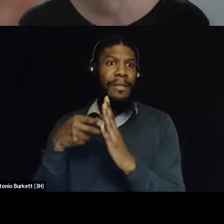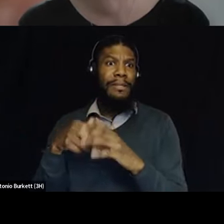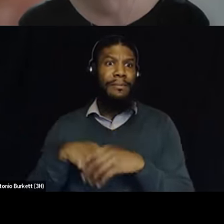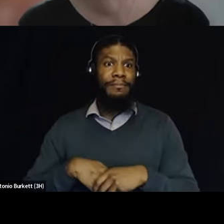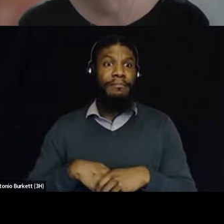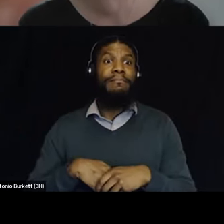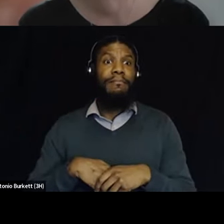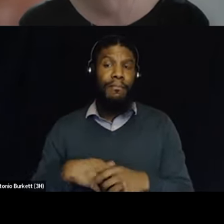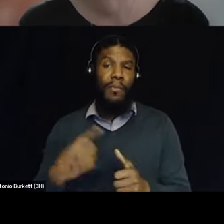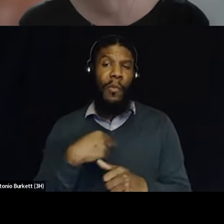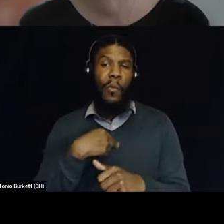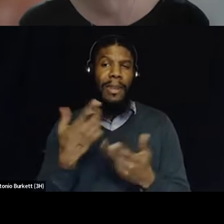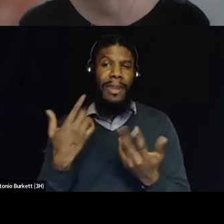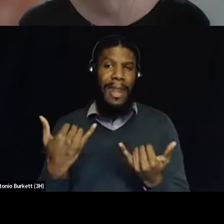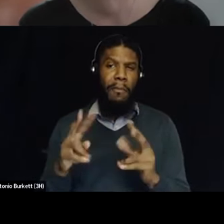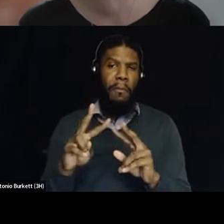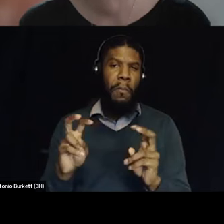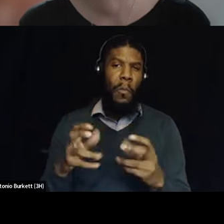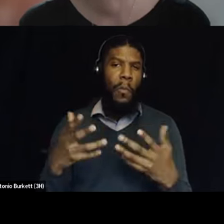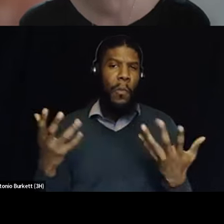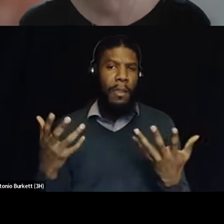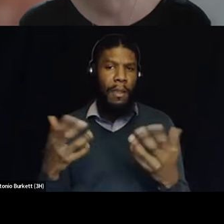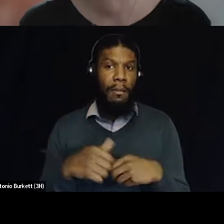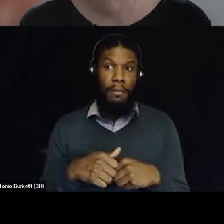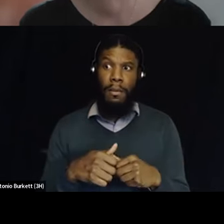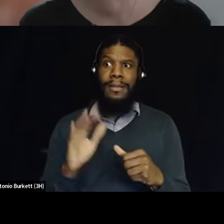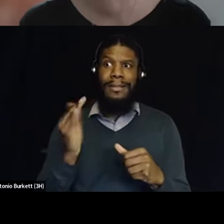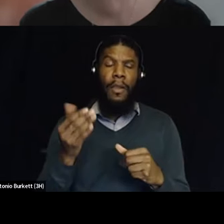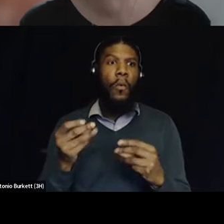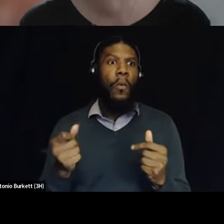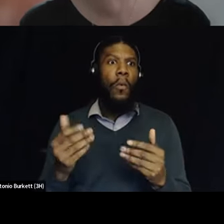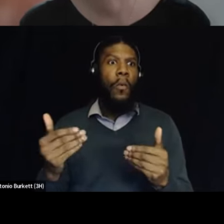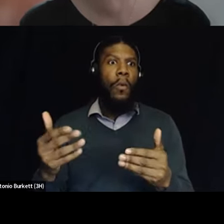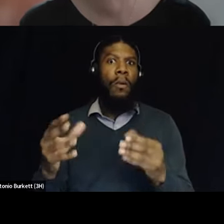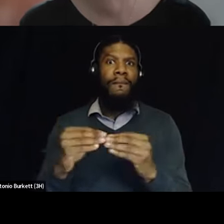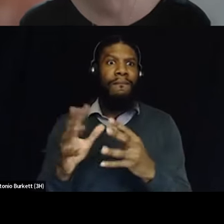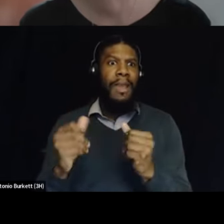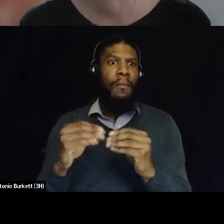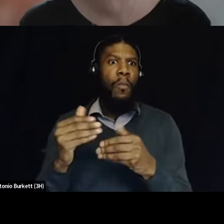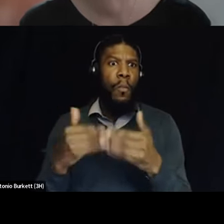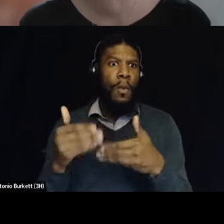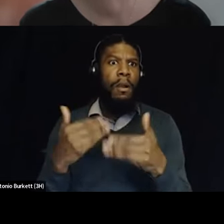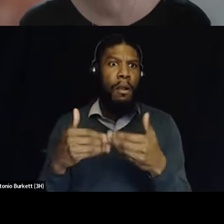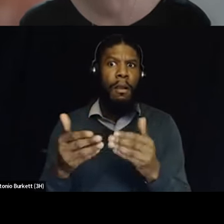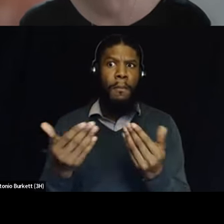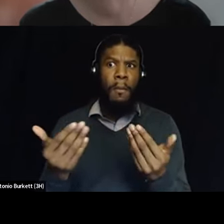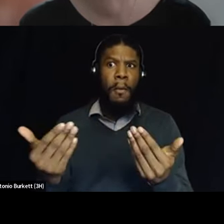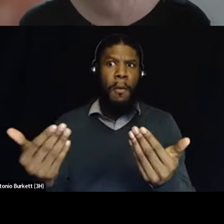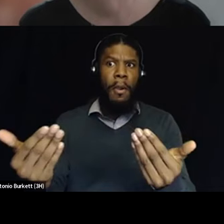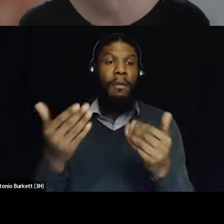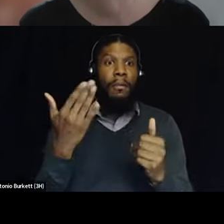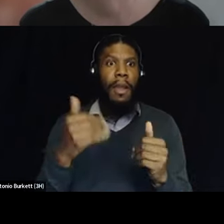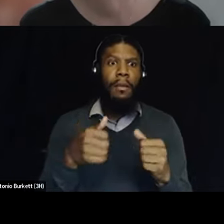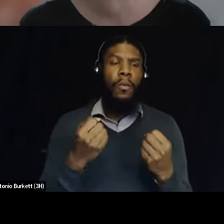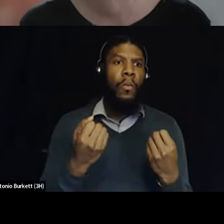we're kind of calling into question now is there's an acceleration of a lot of processes right because now there's more data than ever right